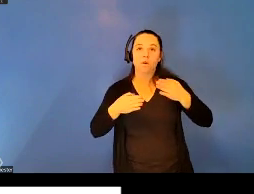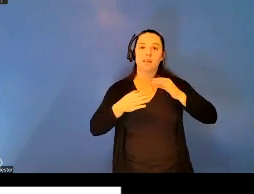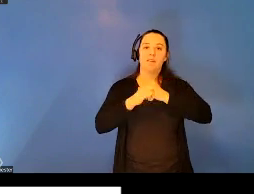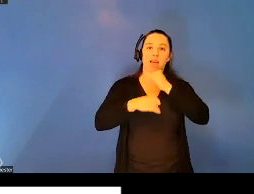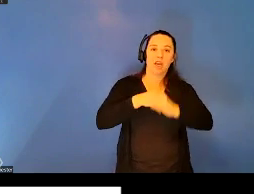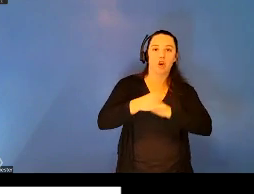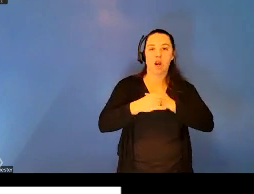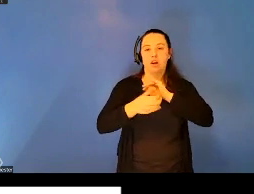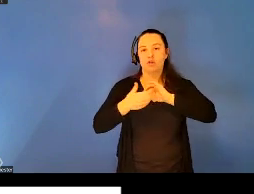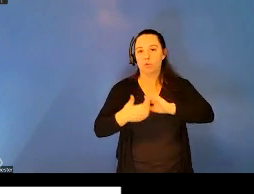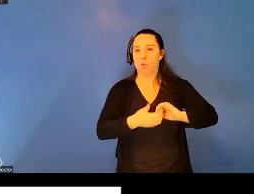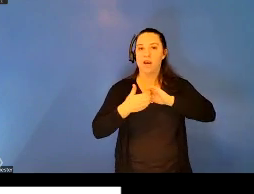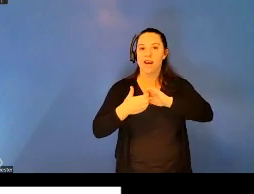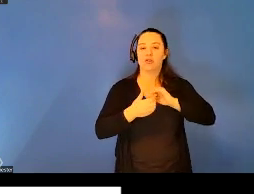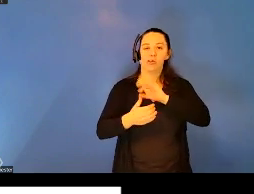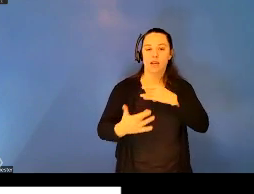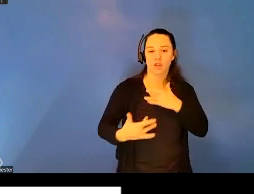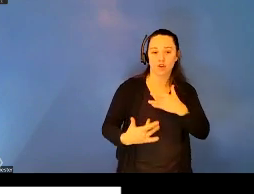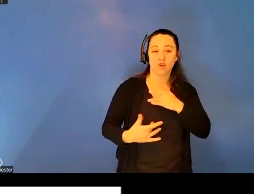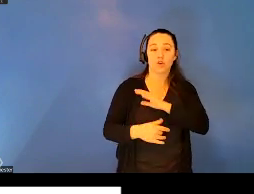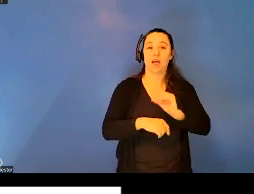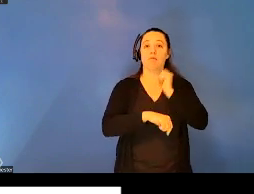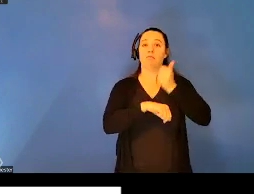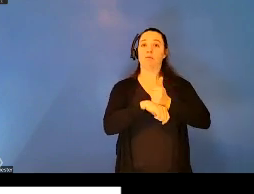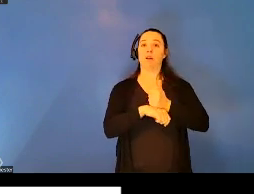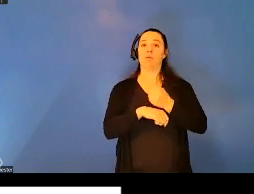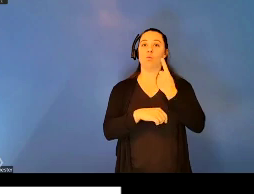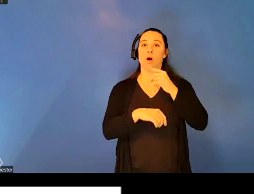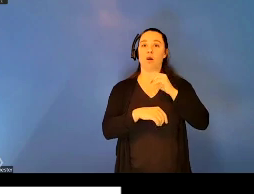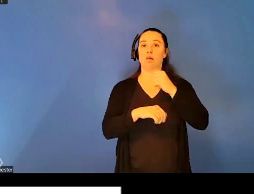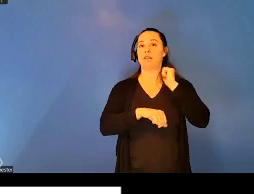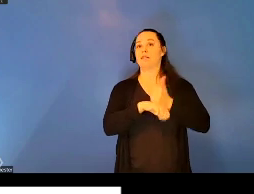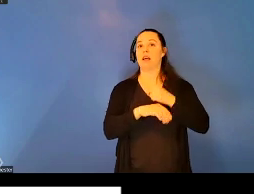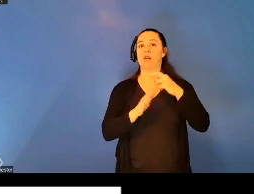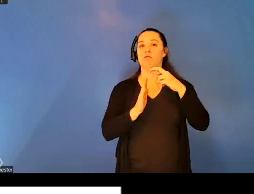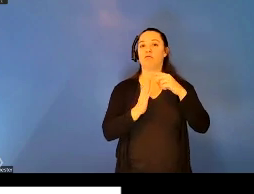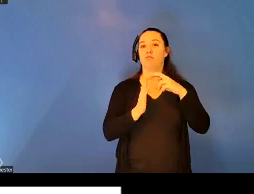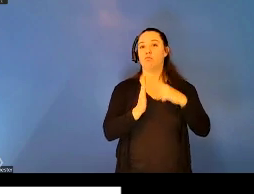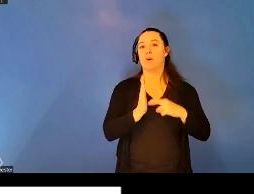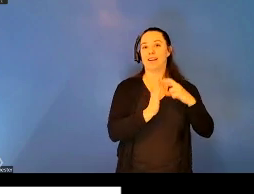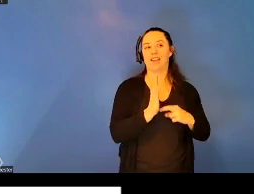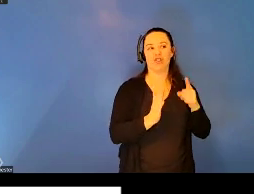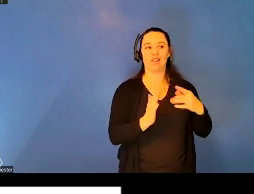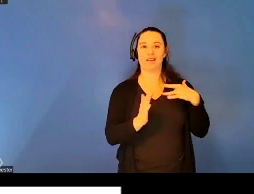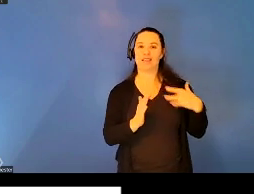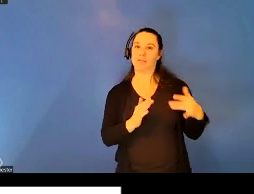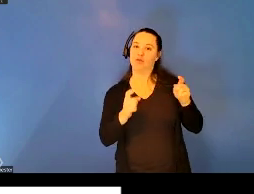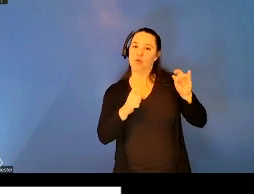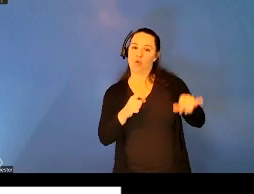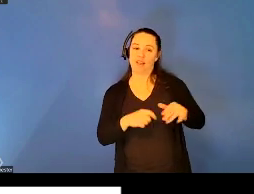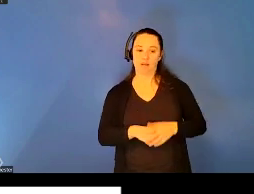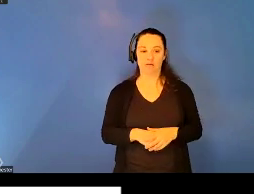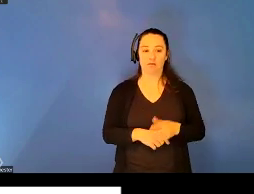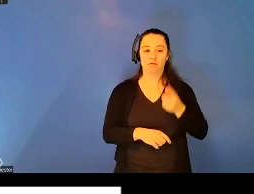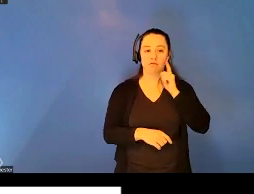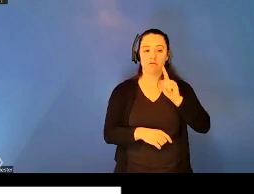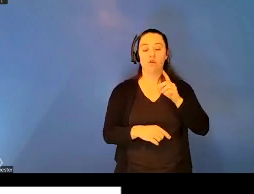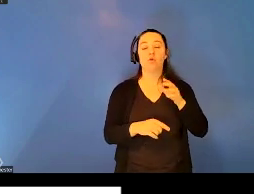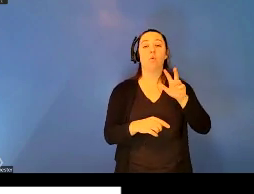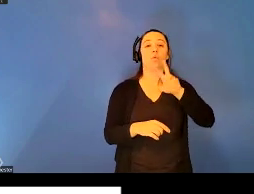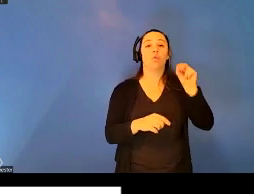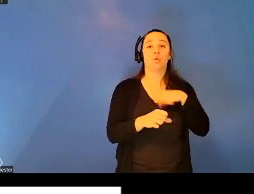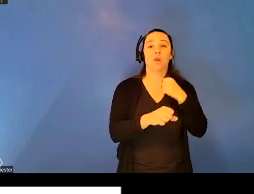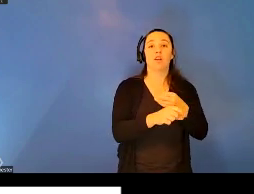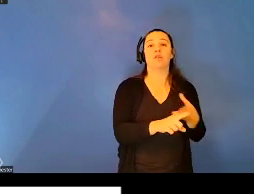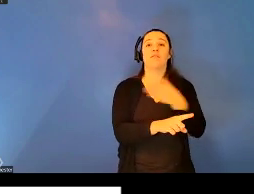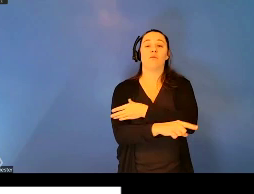And a single set of regulations have largely governed the spread of infectious diseases in humans. Over 30 years before the Prime Meridian Conference,